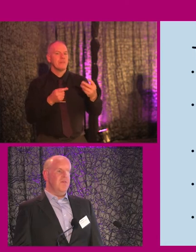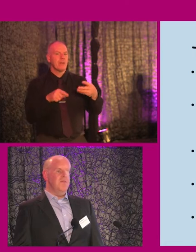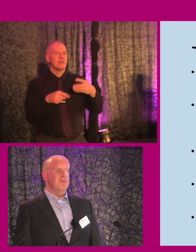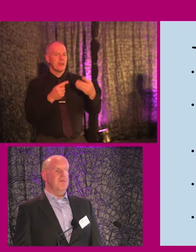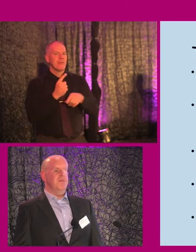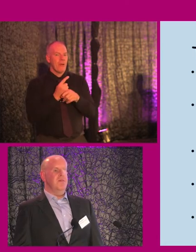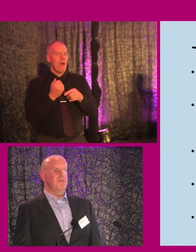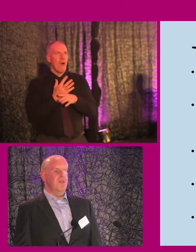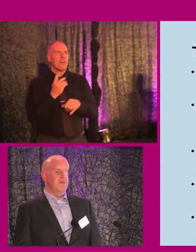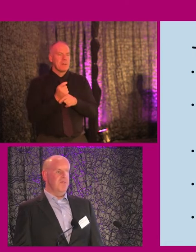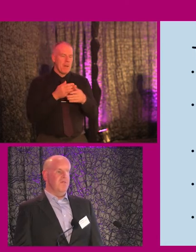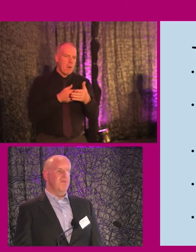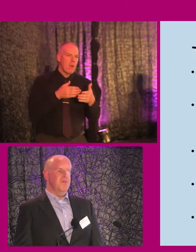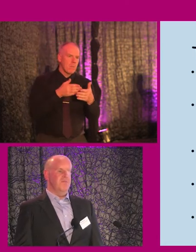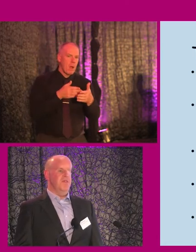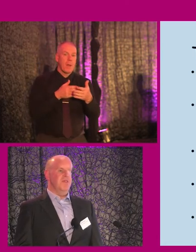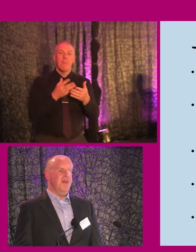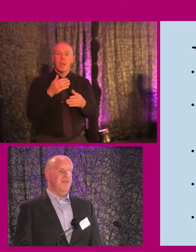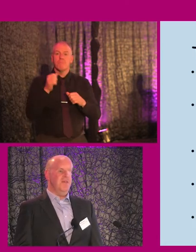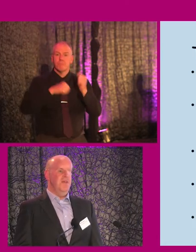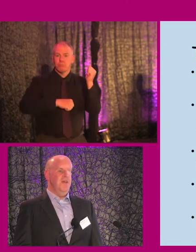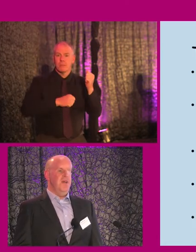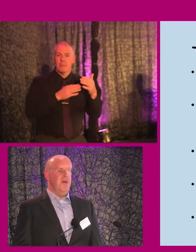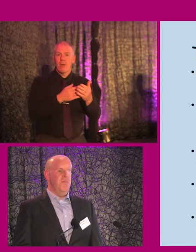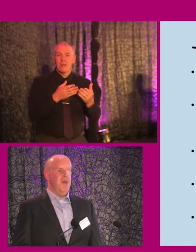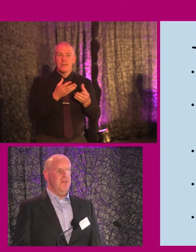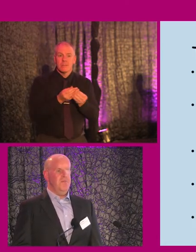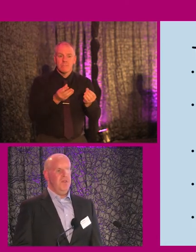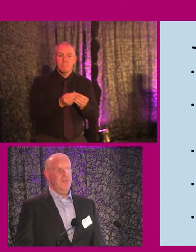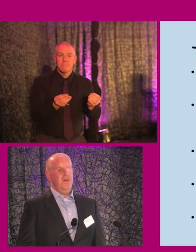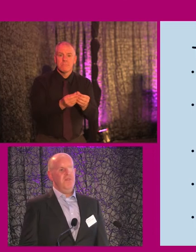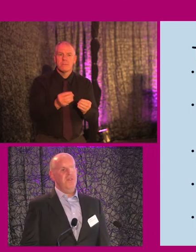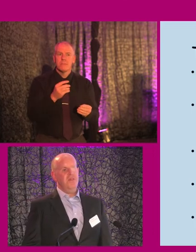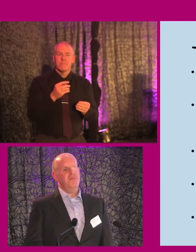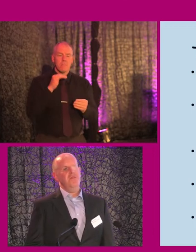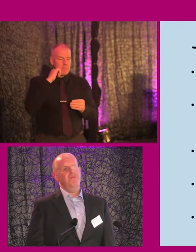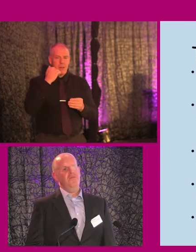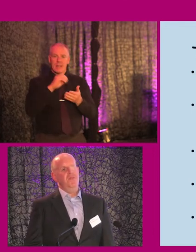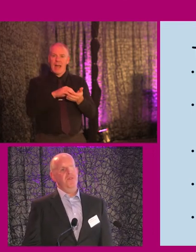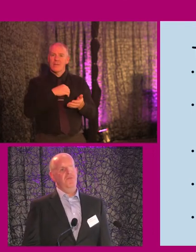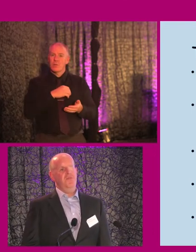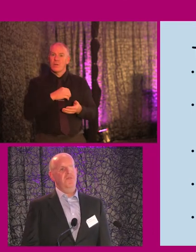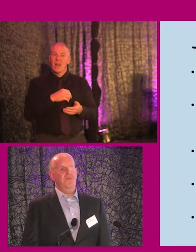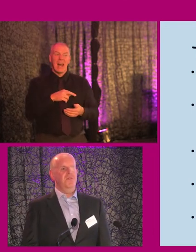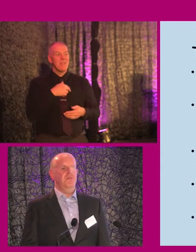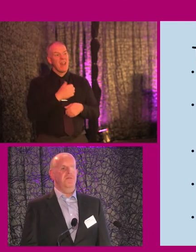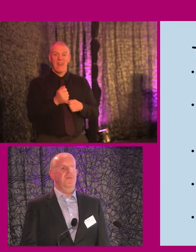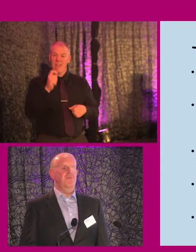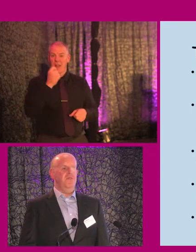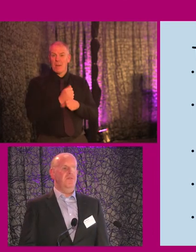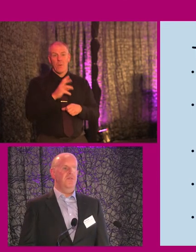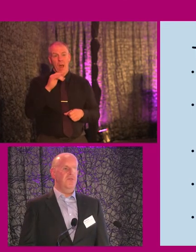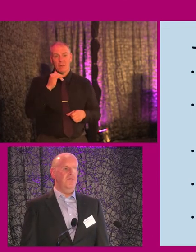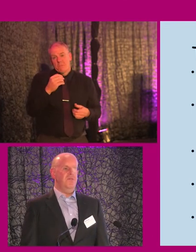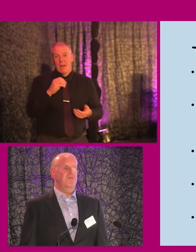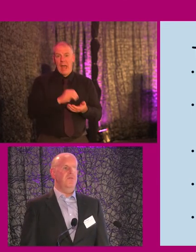barriers, you know, and I was overcoming them because I had to. And to be honest with you, I never really thought about it too much because it was just how it was. You know, I